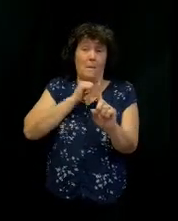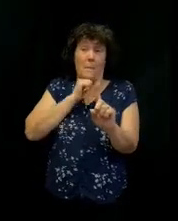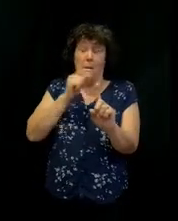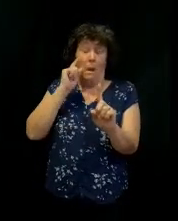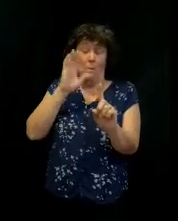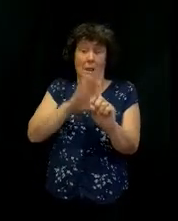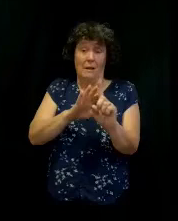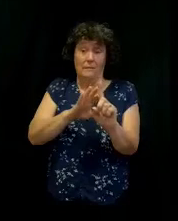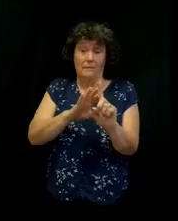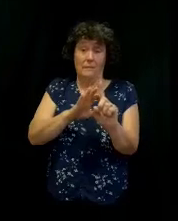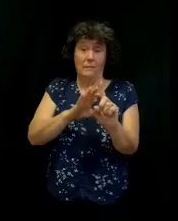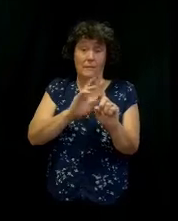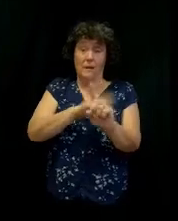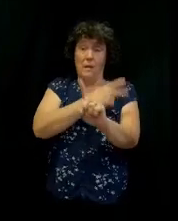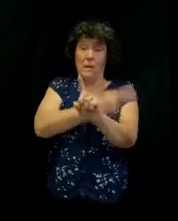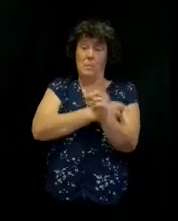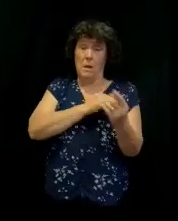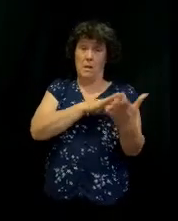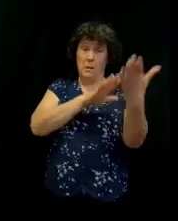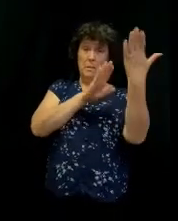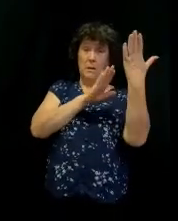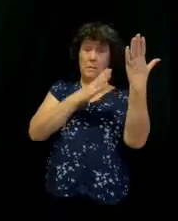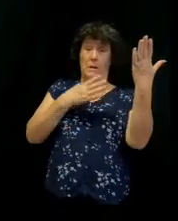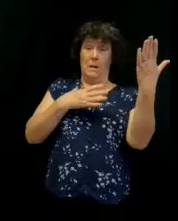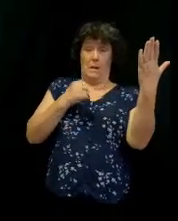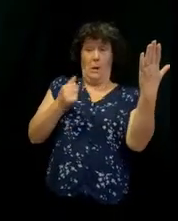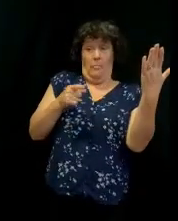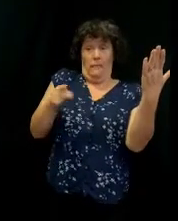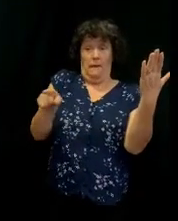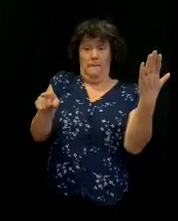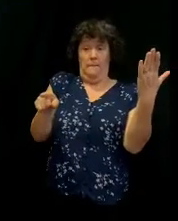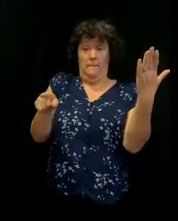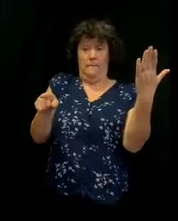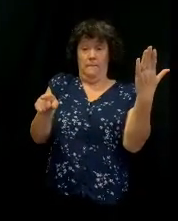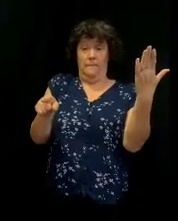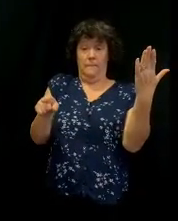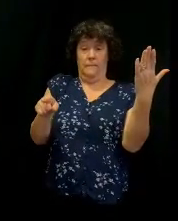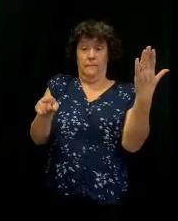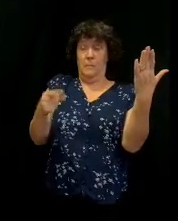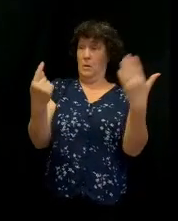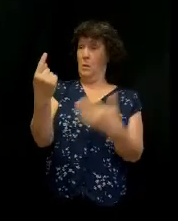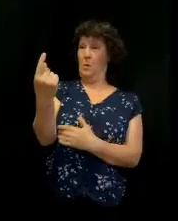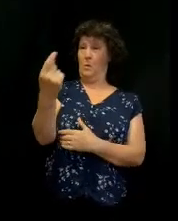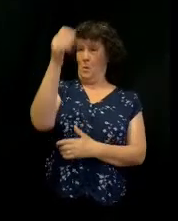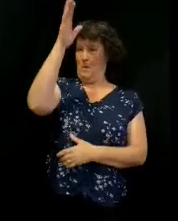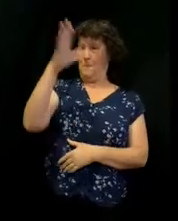It says the power of the Lord was present to heal them. But there was only one guy.